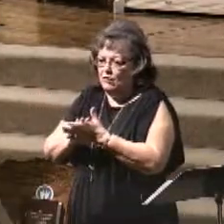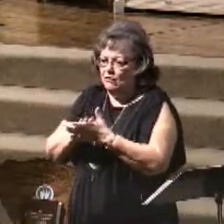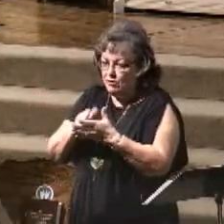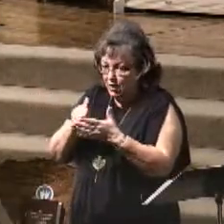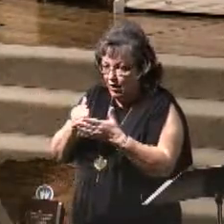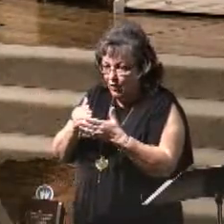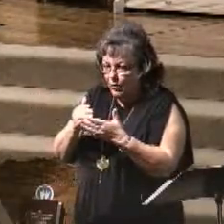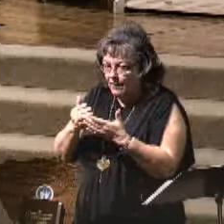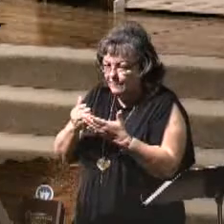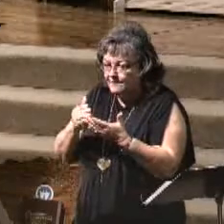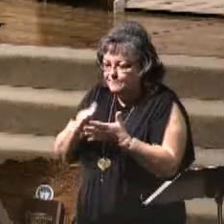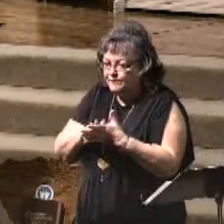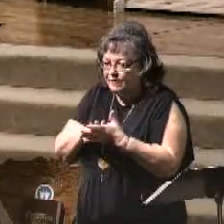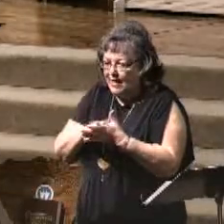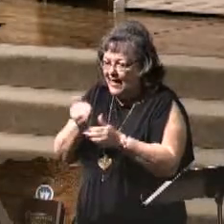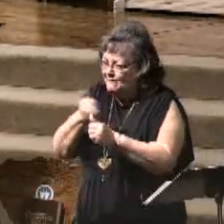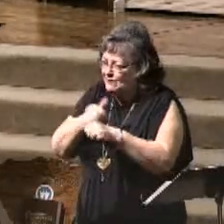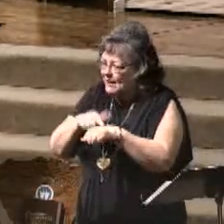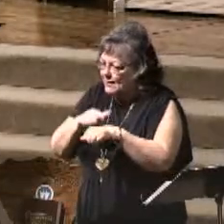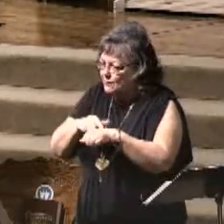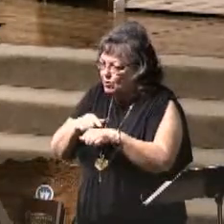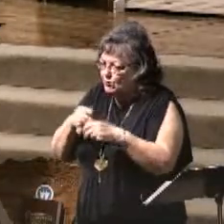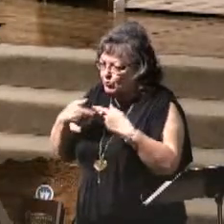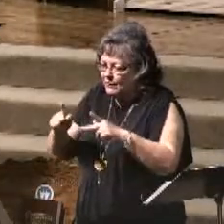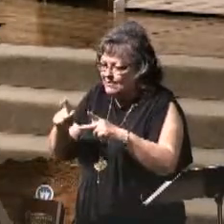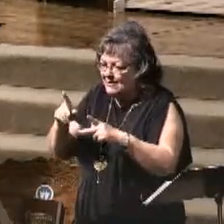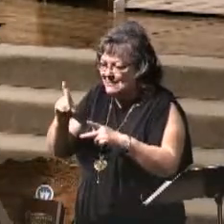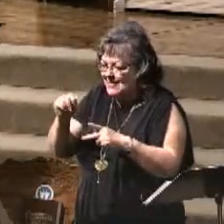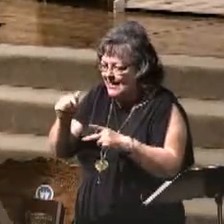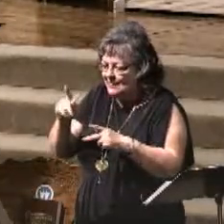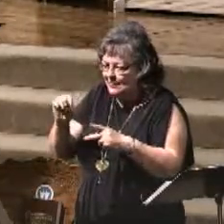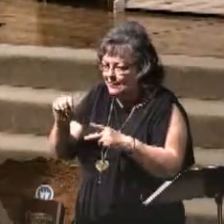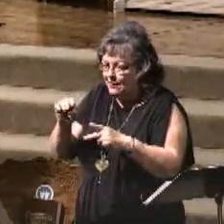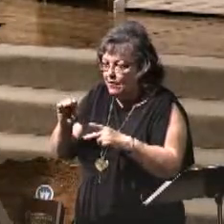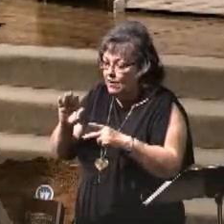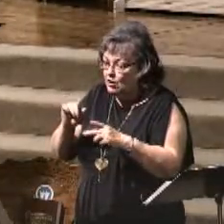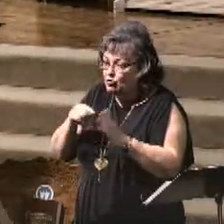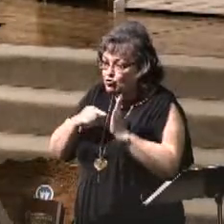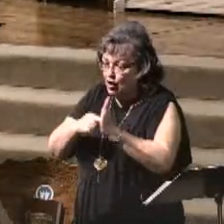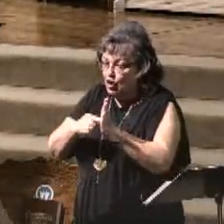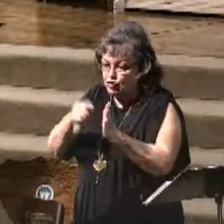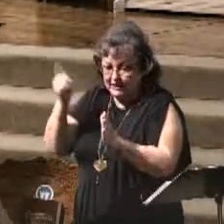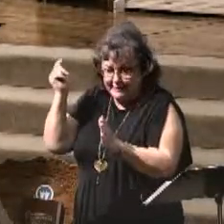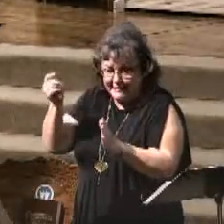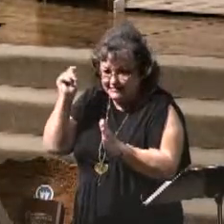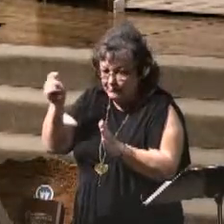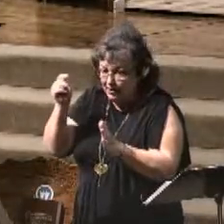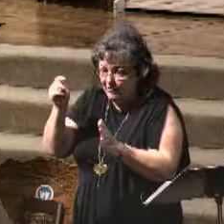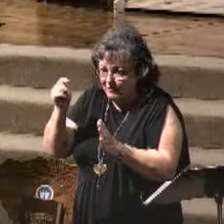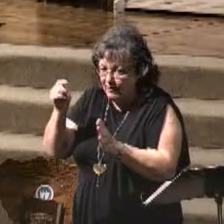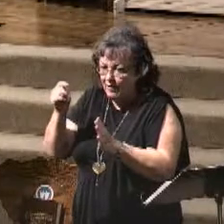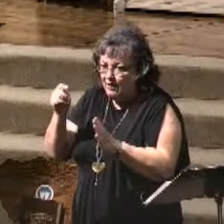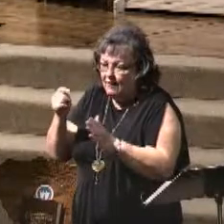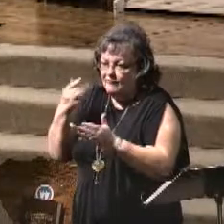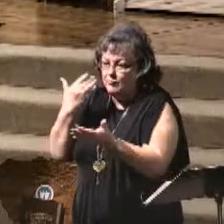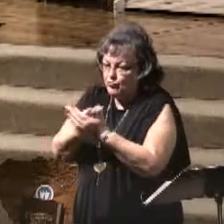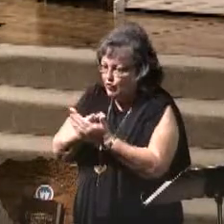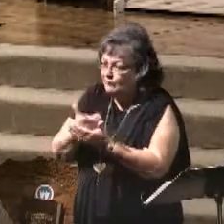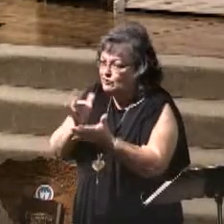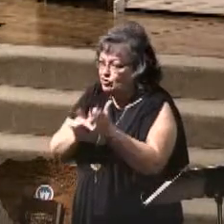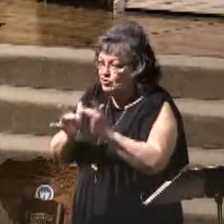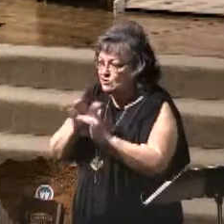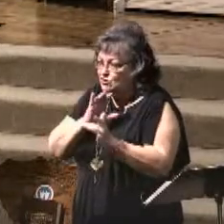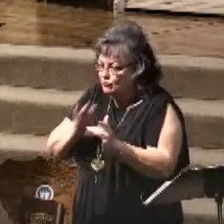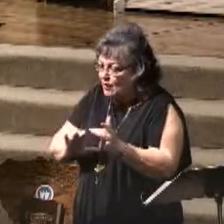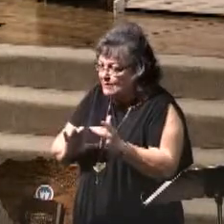sign, uh, uh, something and put the date beside it, you are giving testimony to the existence of our Lord Jesus Christ when